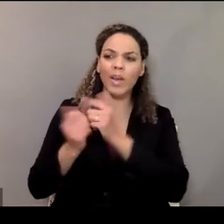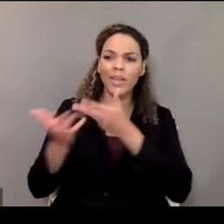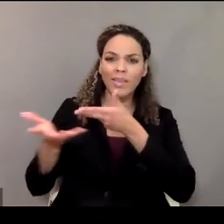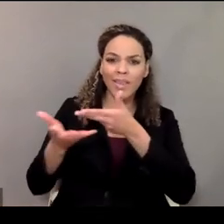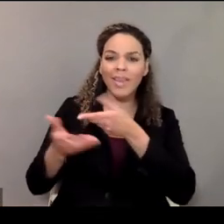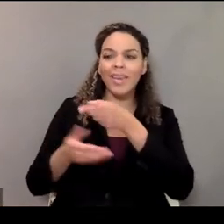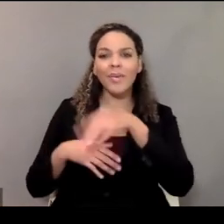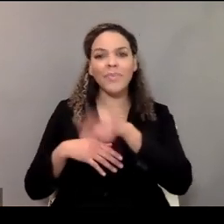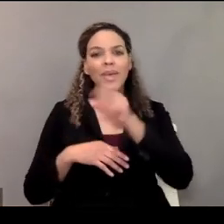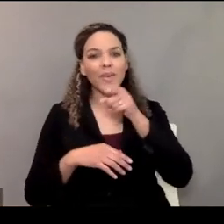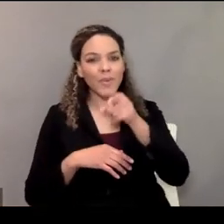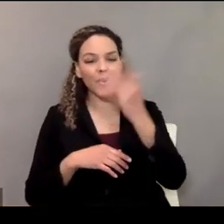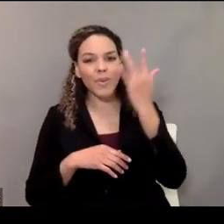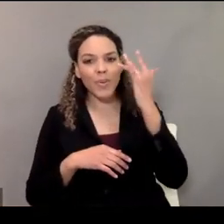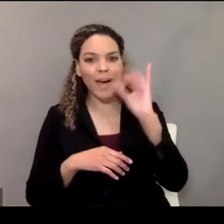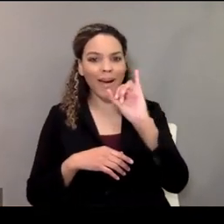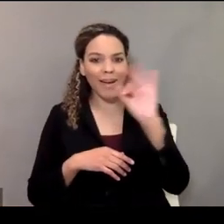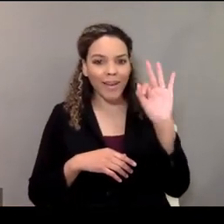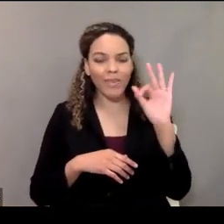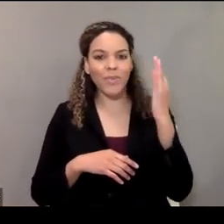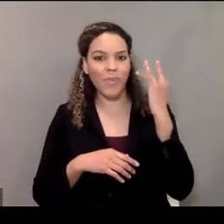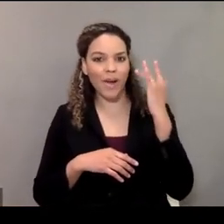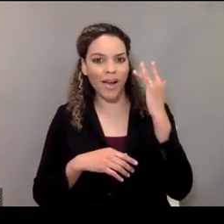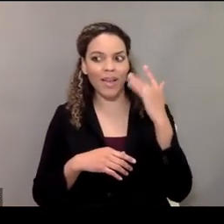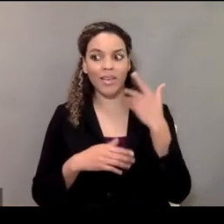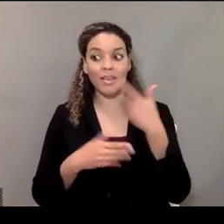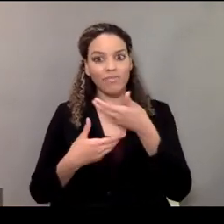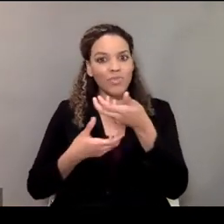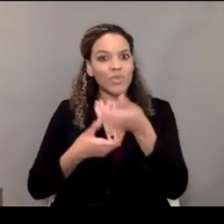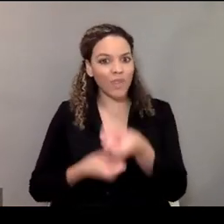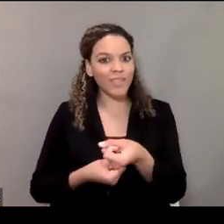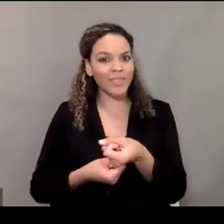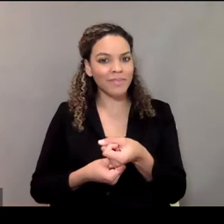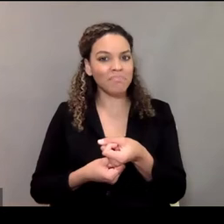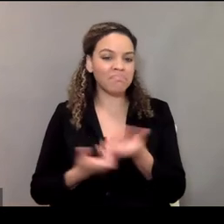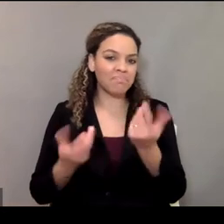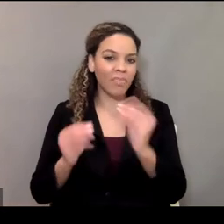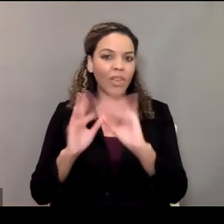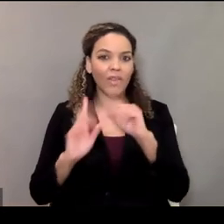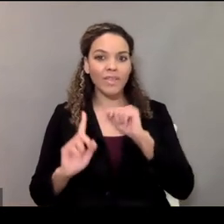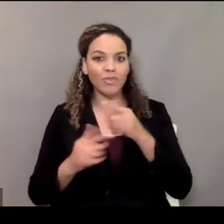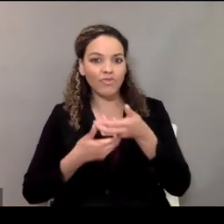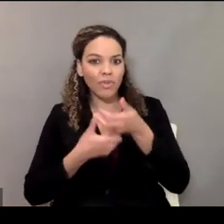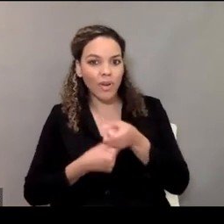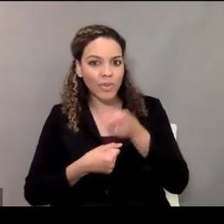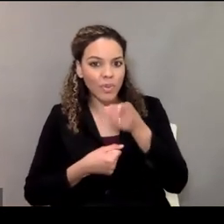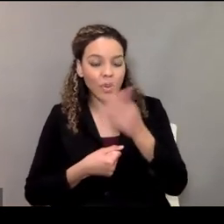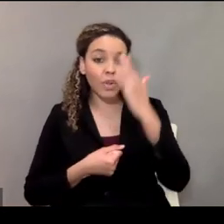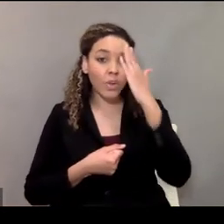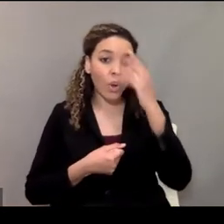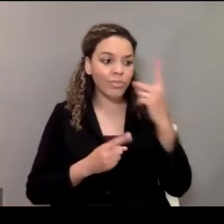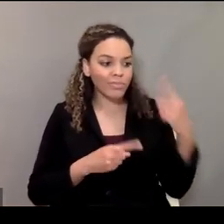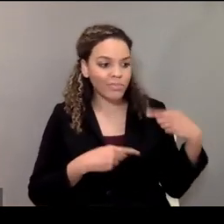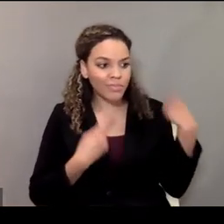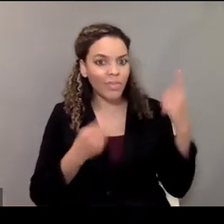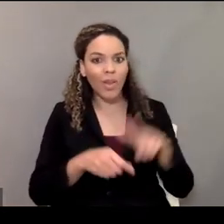has picked you as an individual facilitator because of trust, because they trust you, either because they know